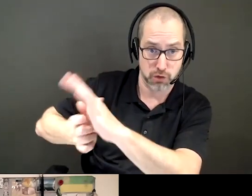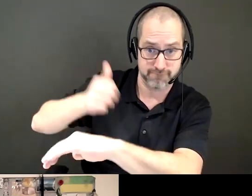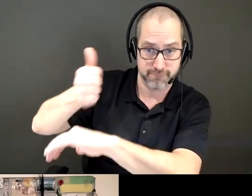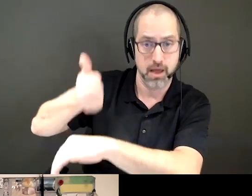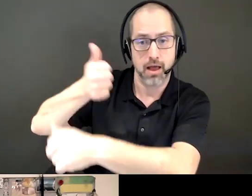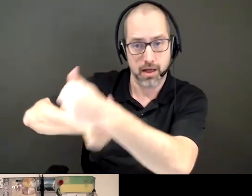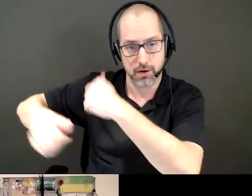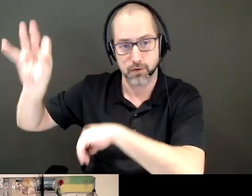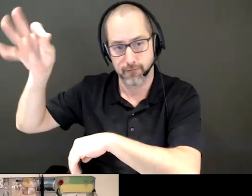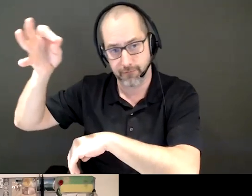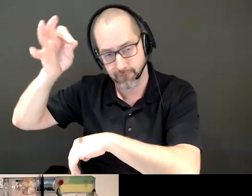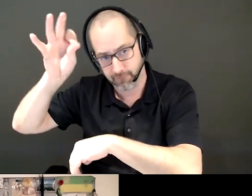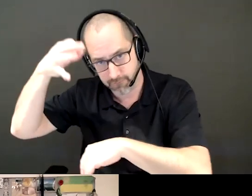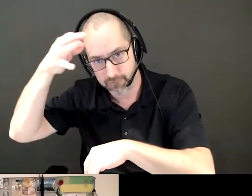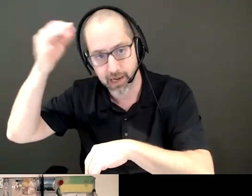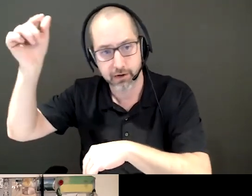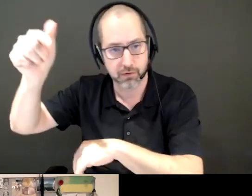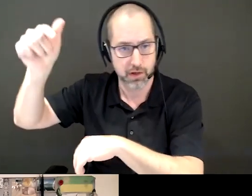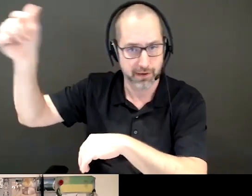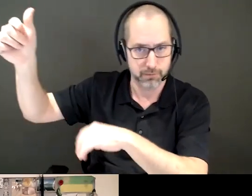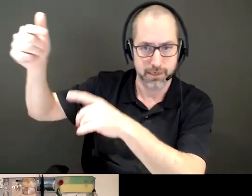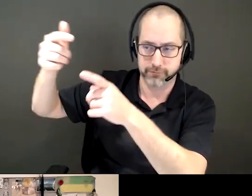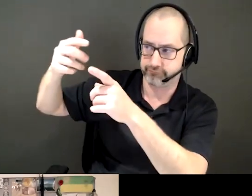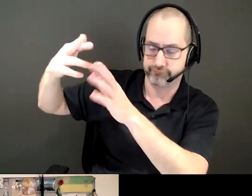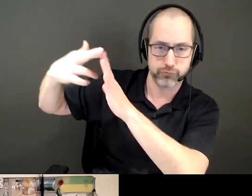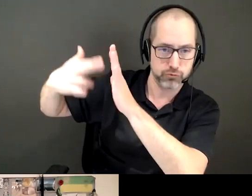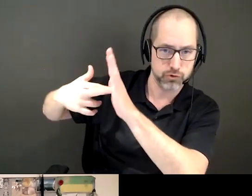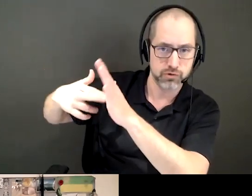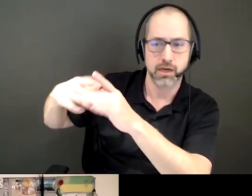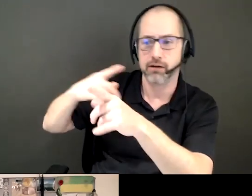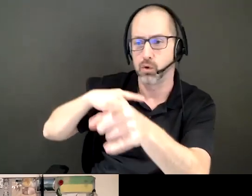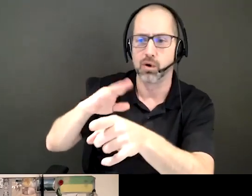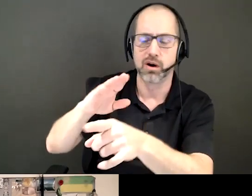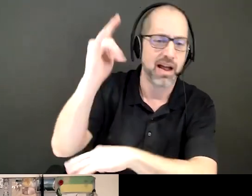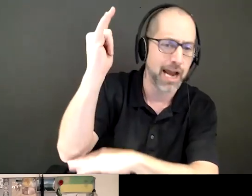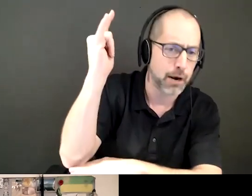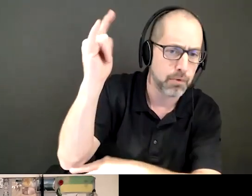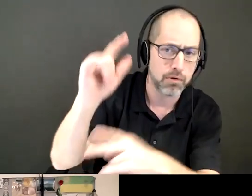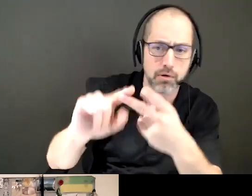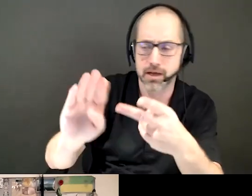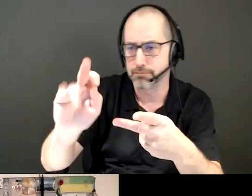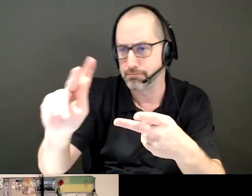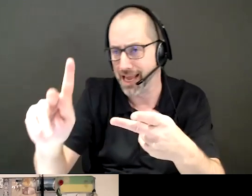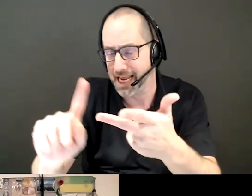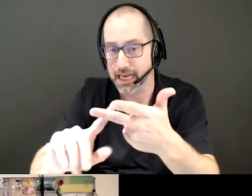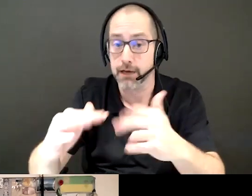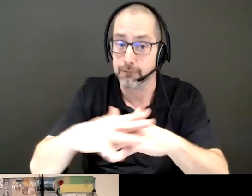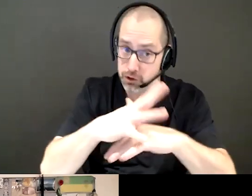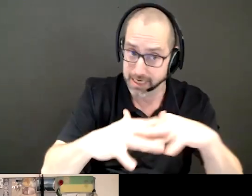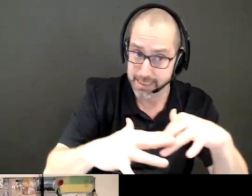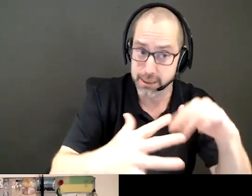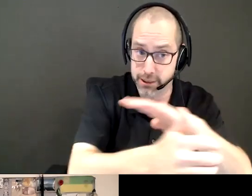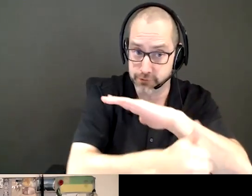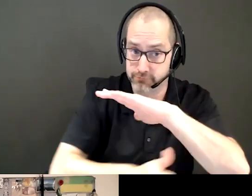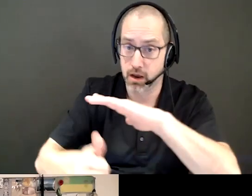federal, you know, governing federally regulated entities such as banks and airports and First Nations. However, First Nations were